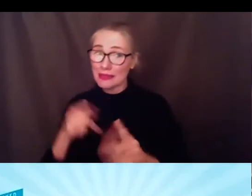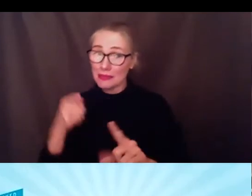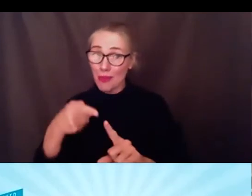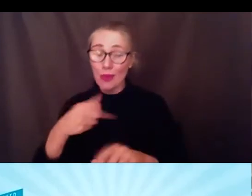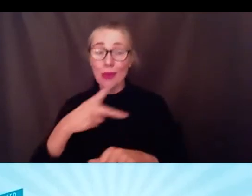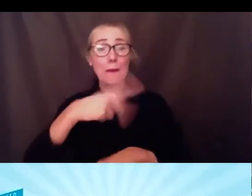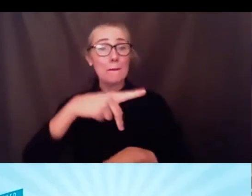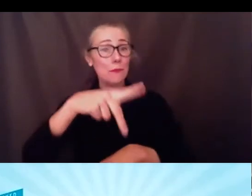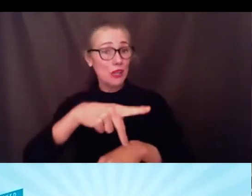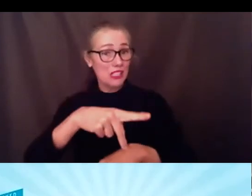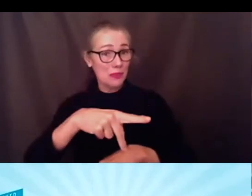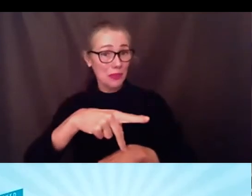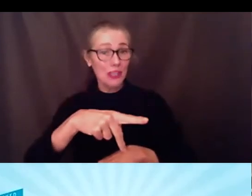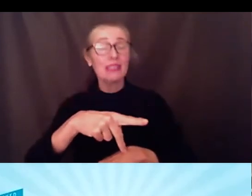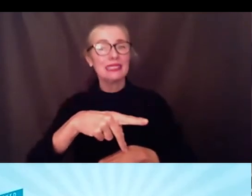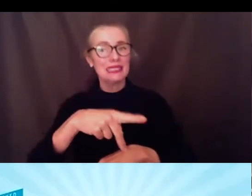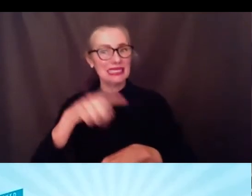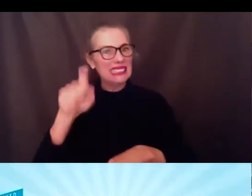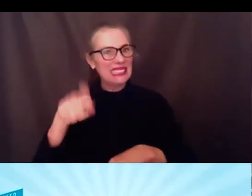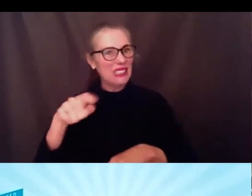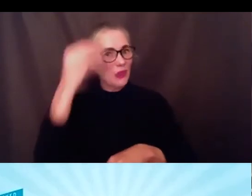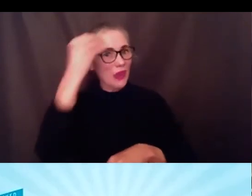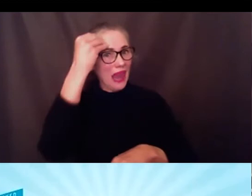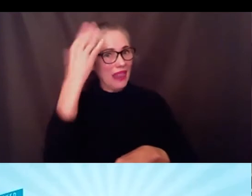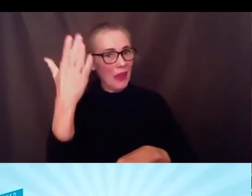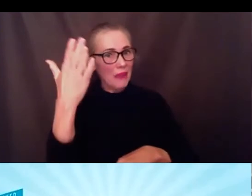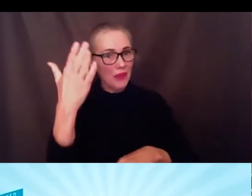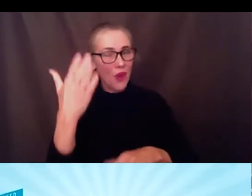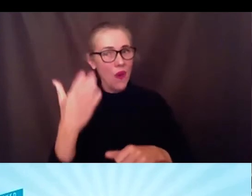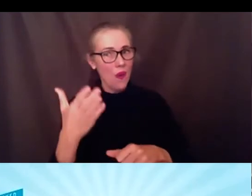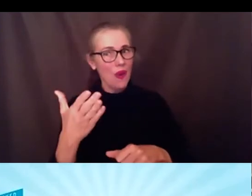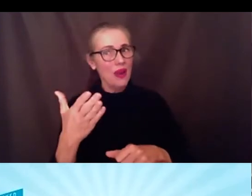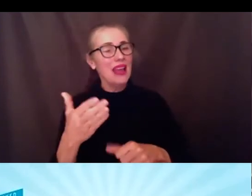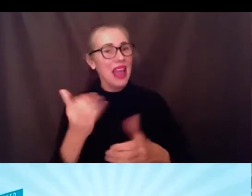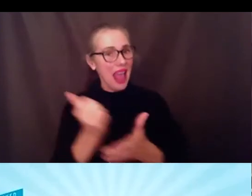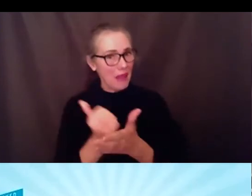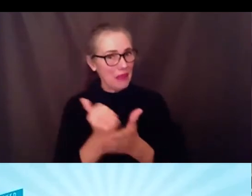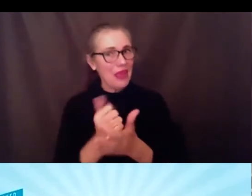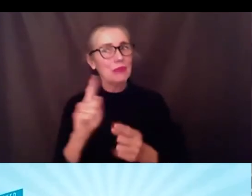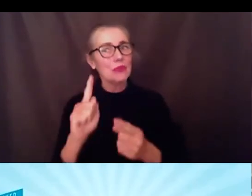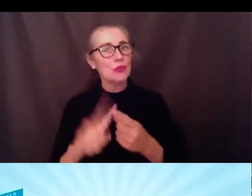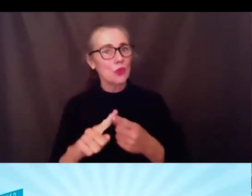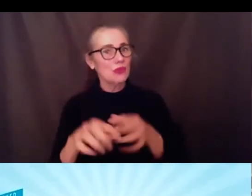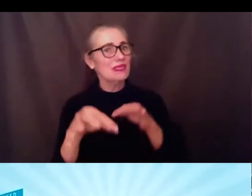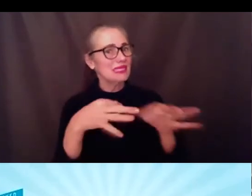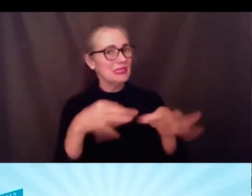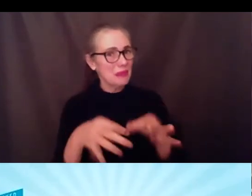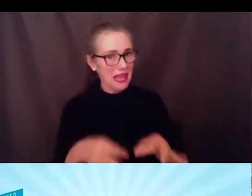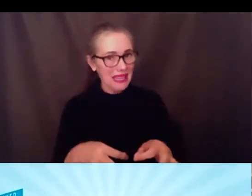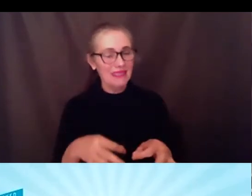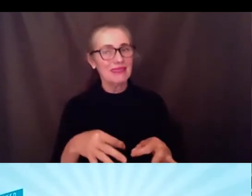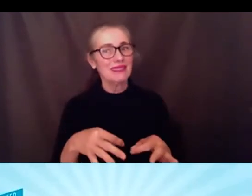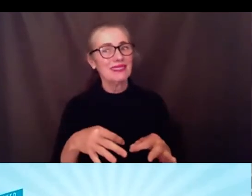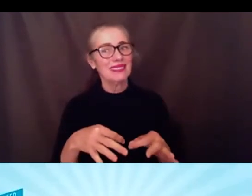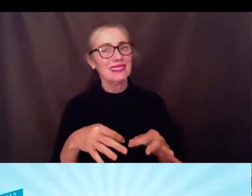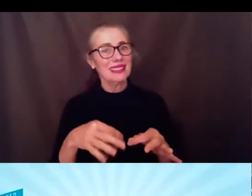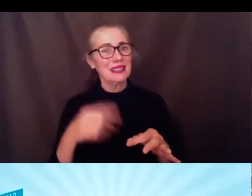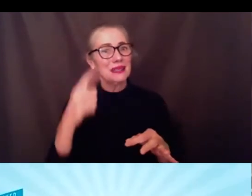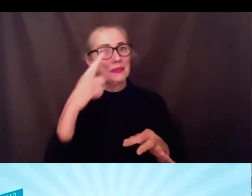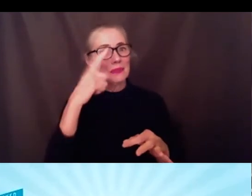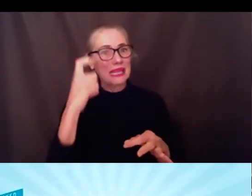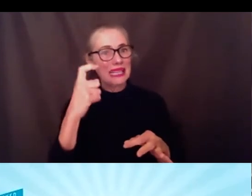uh given the heads up or involved in some of the interpretation because again i know the challenge of putting something